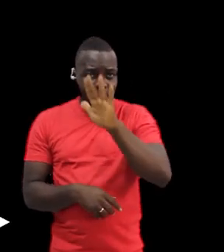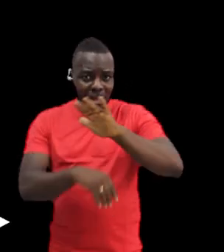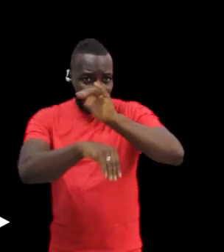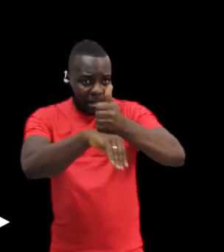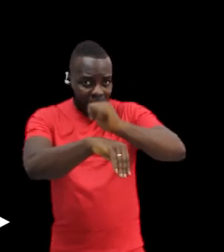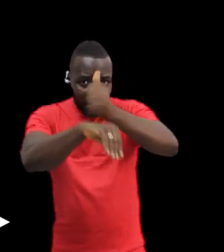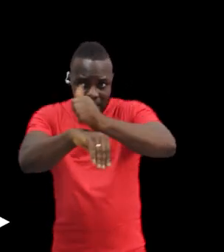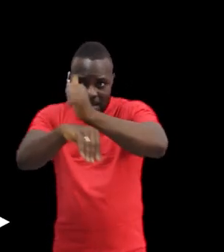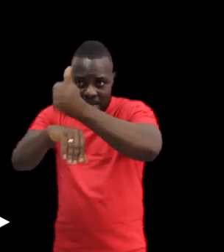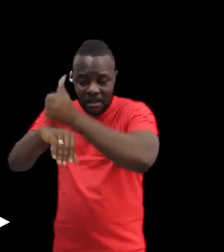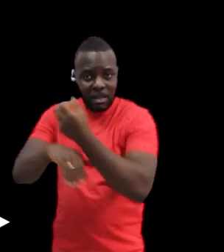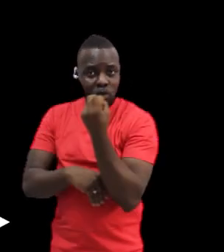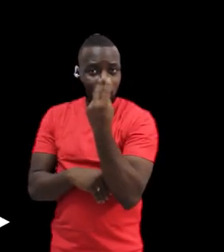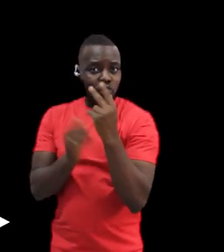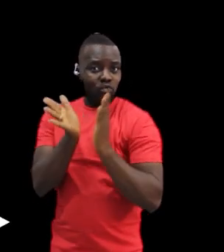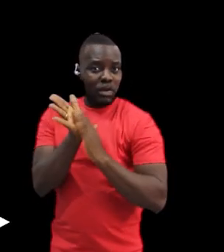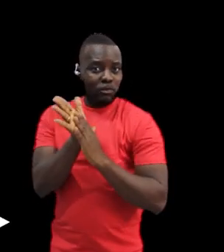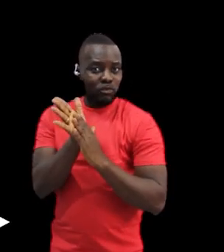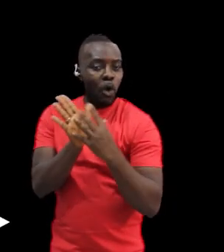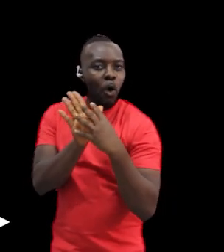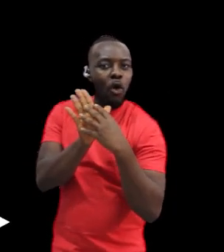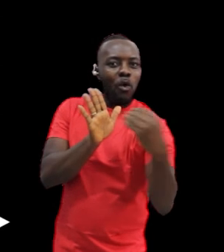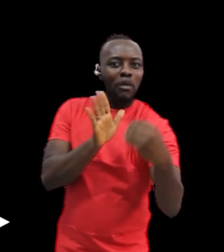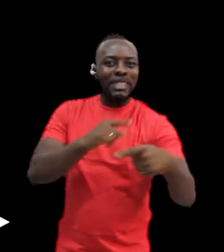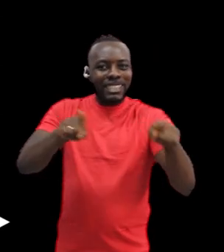Foster replicated in 12 more African nations.